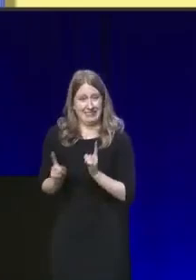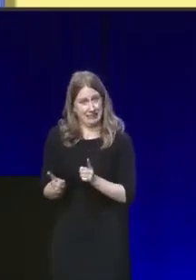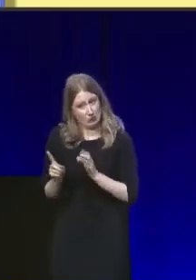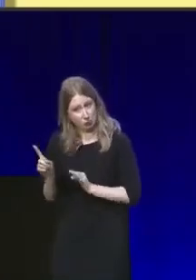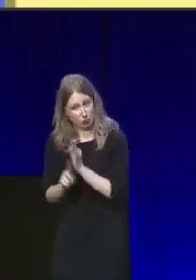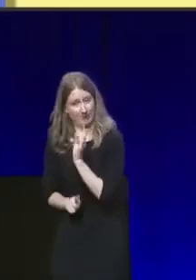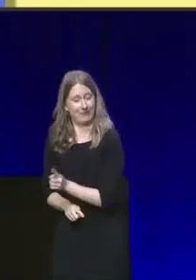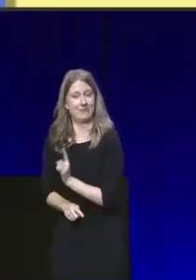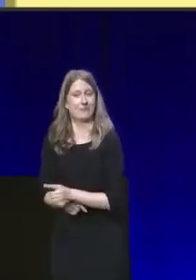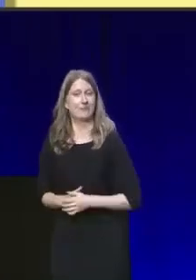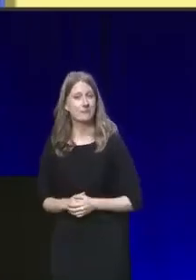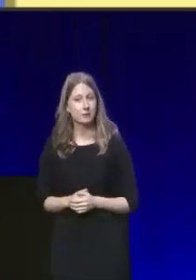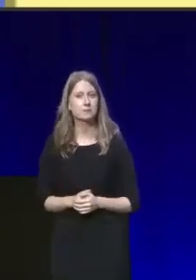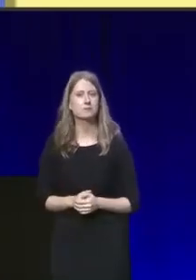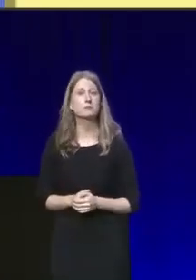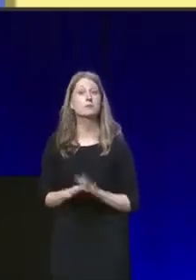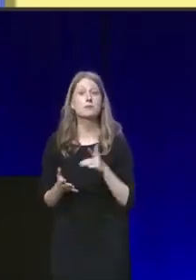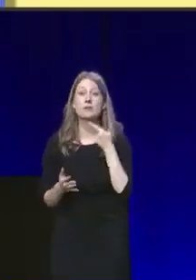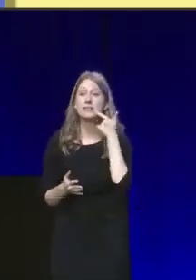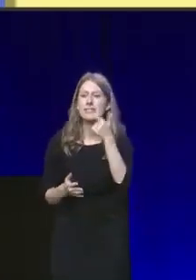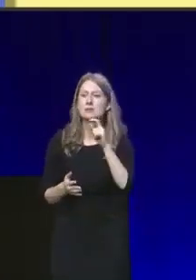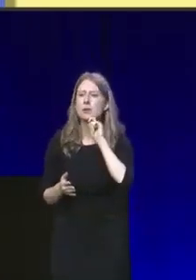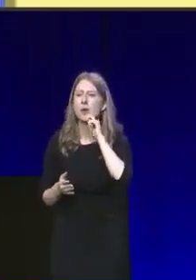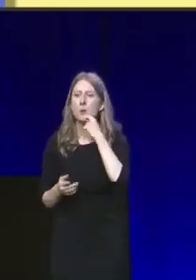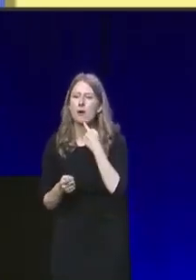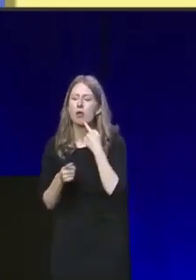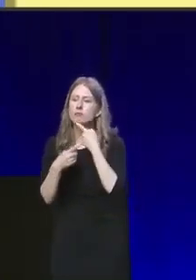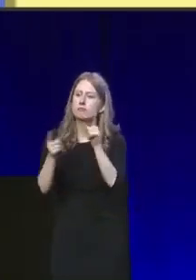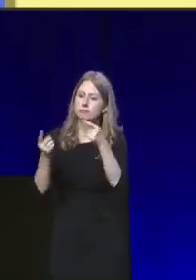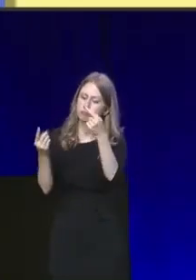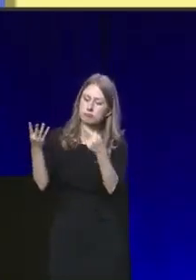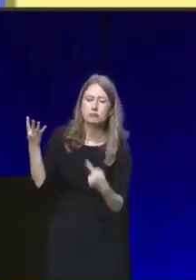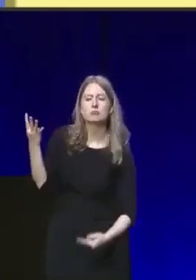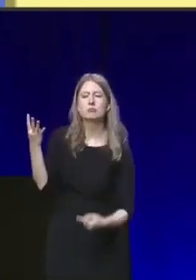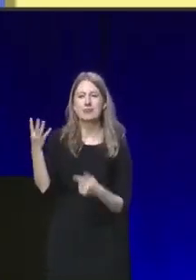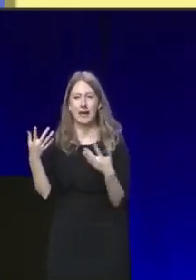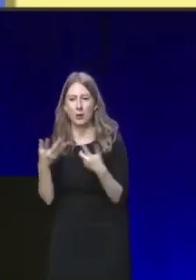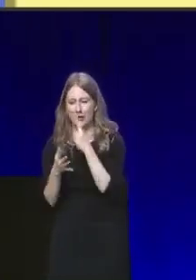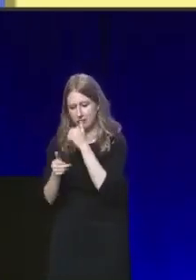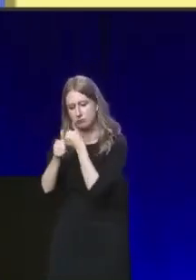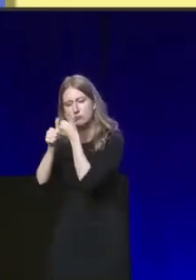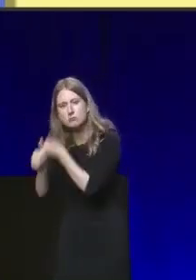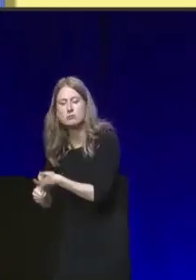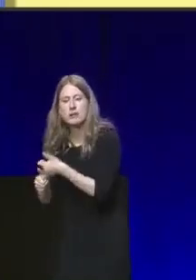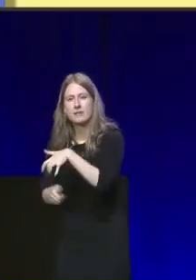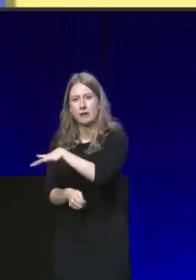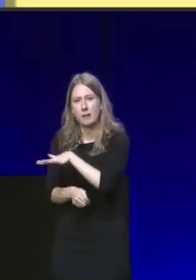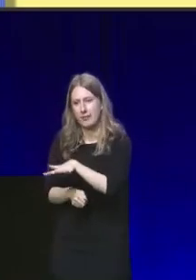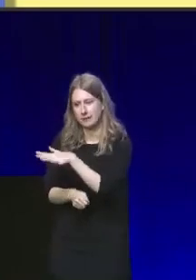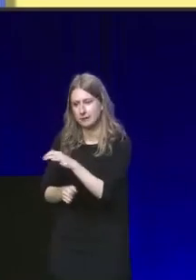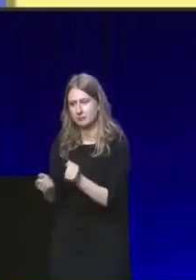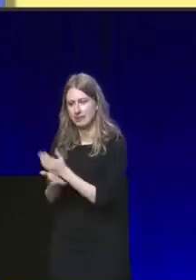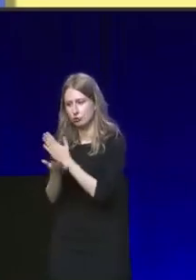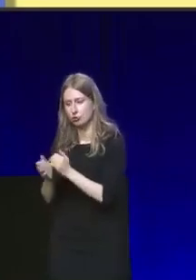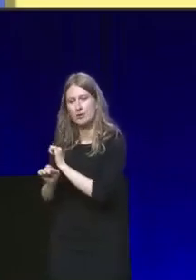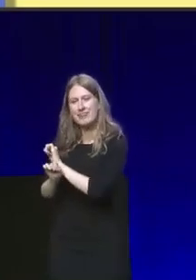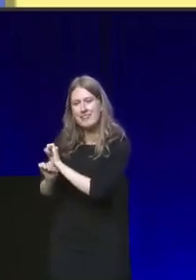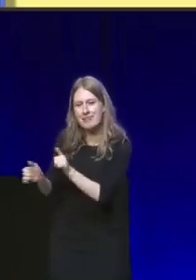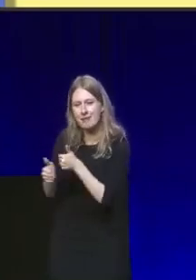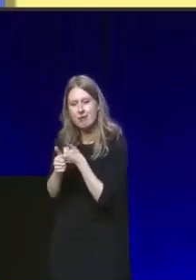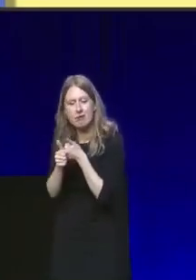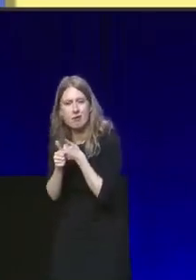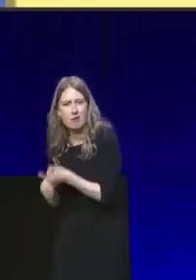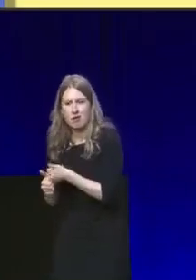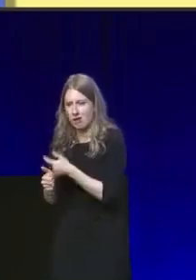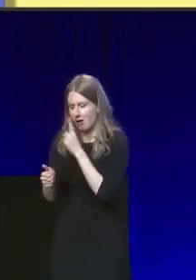So next week, I will set out how we can tailor support better to families, ensuring they get the help they need, when they need